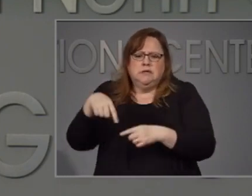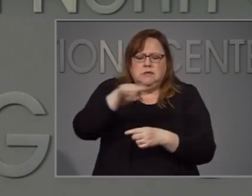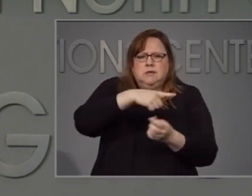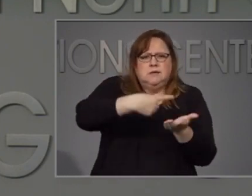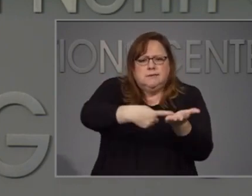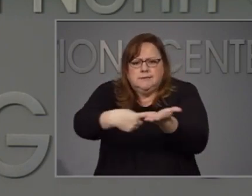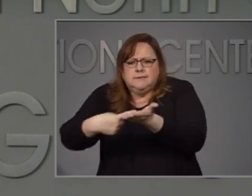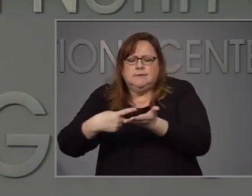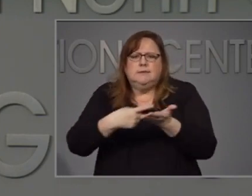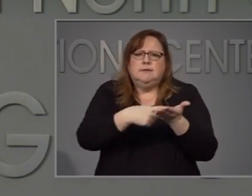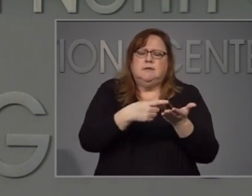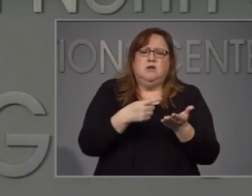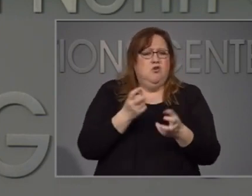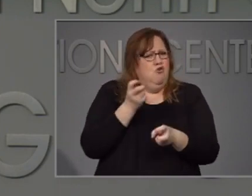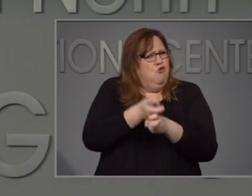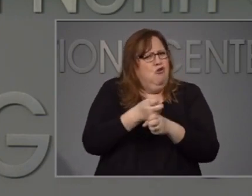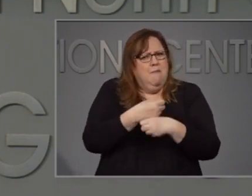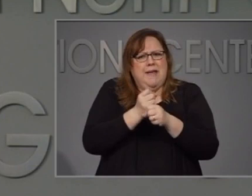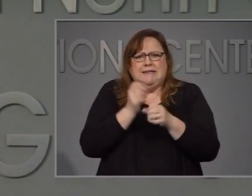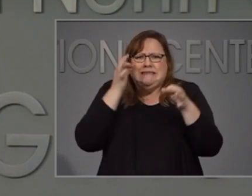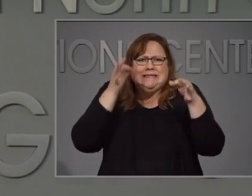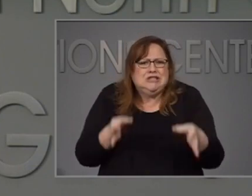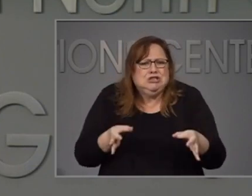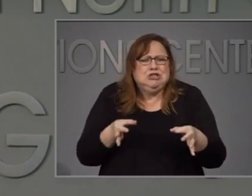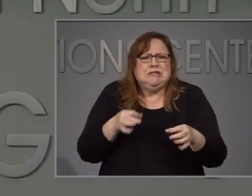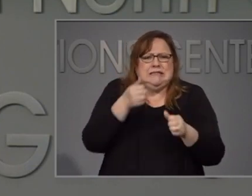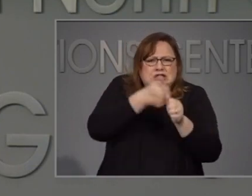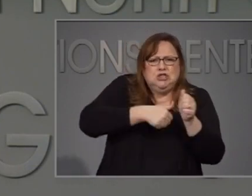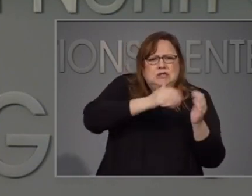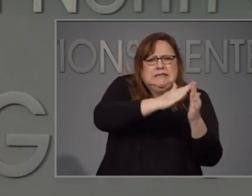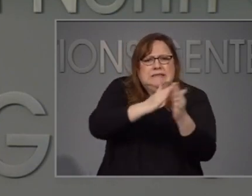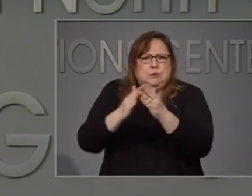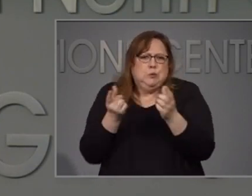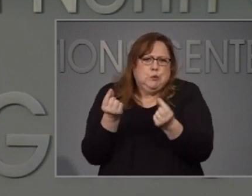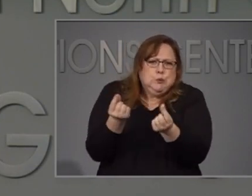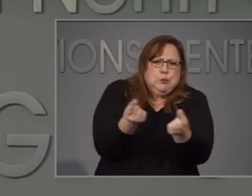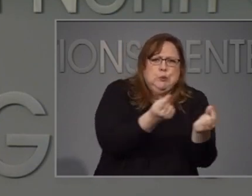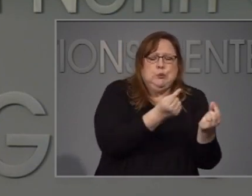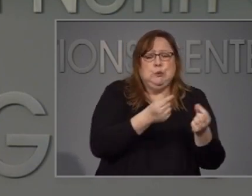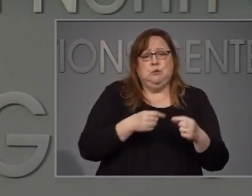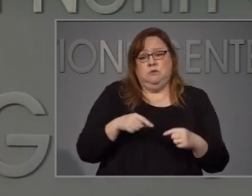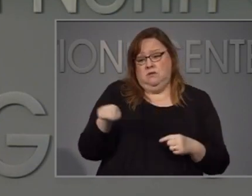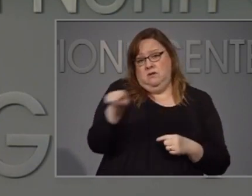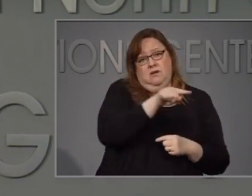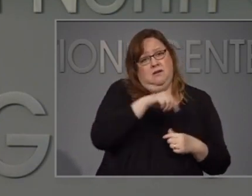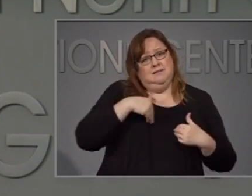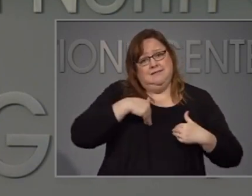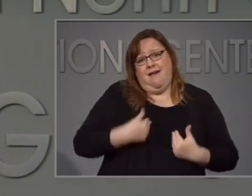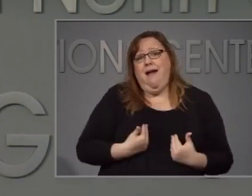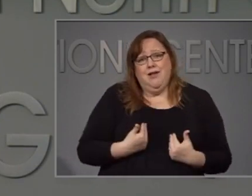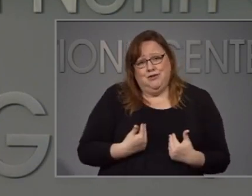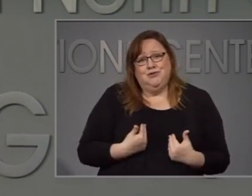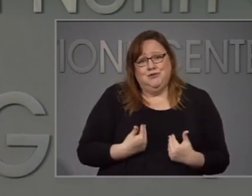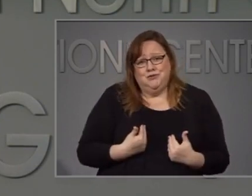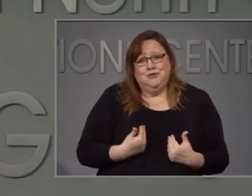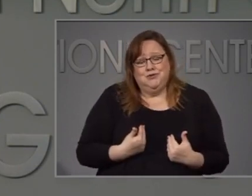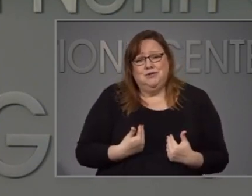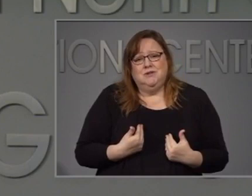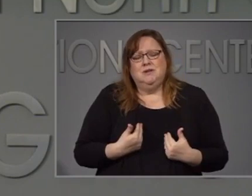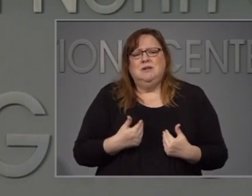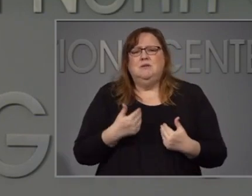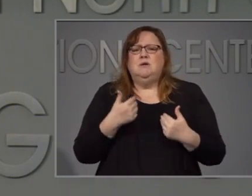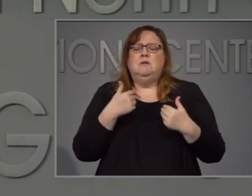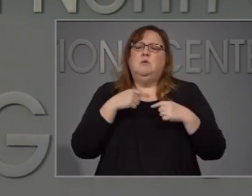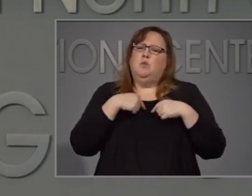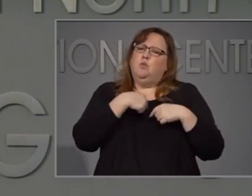that are on the ground. I know that they are all very tired, but we want them to have